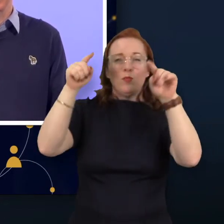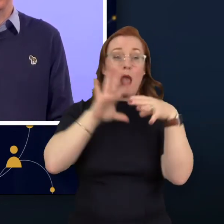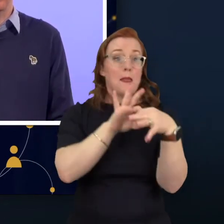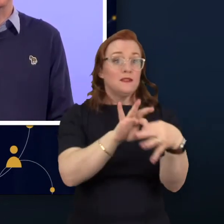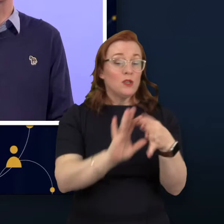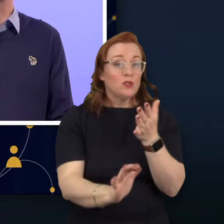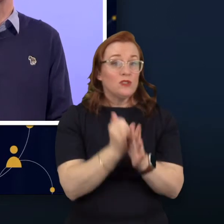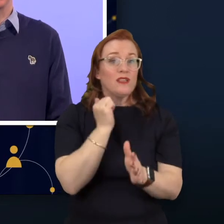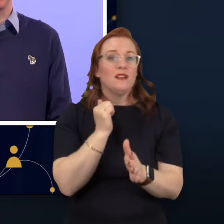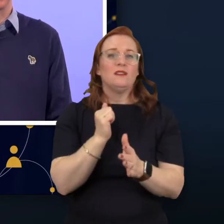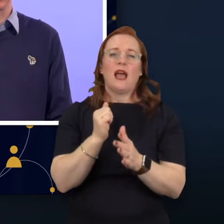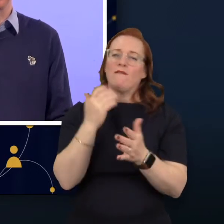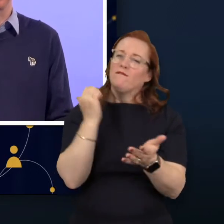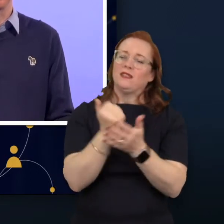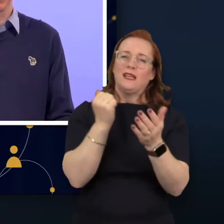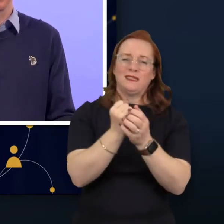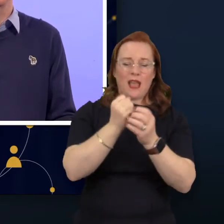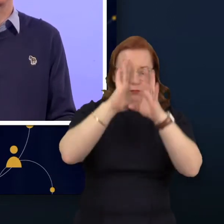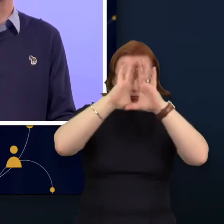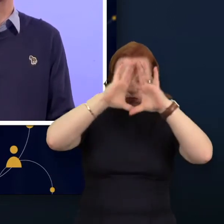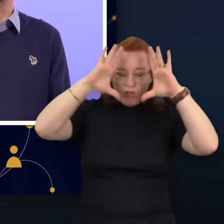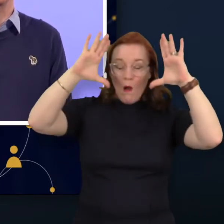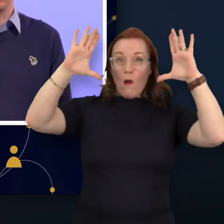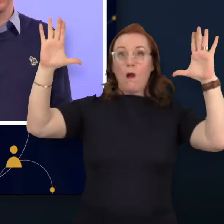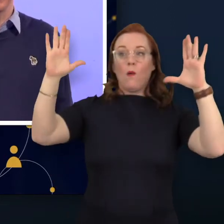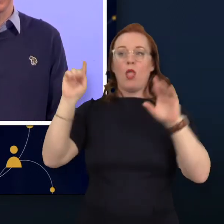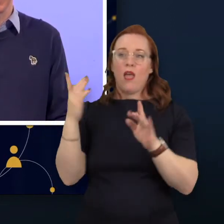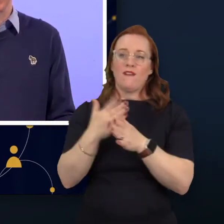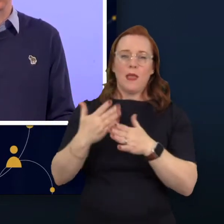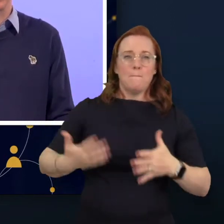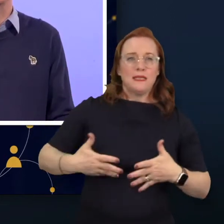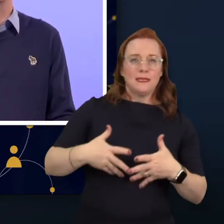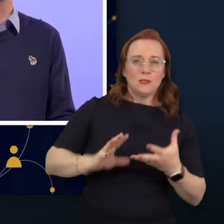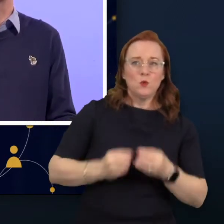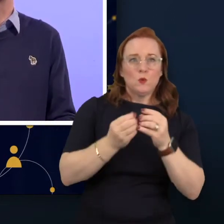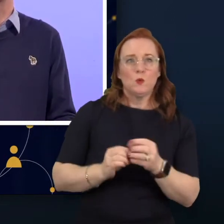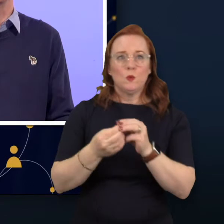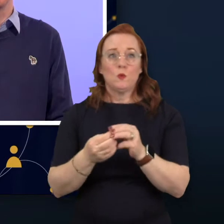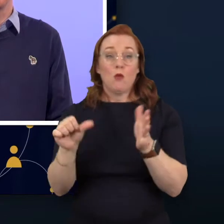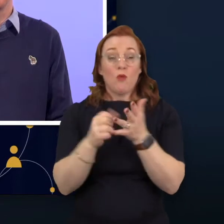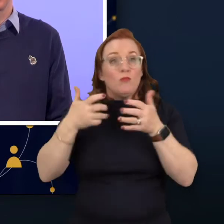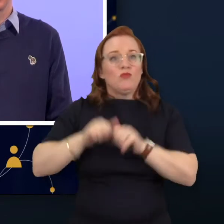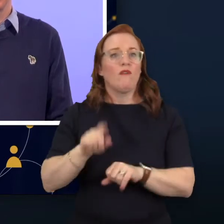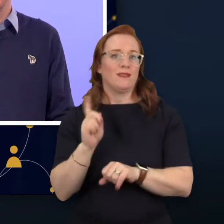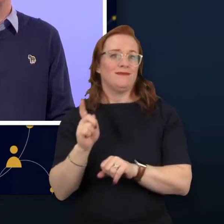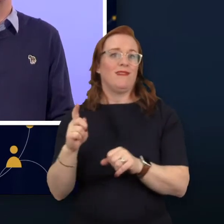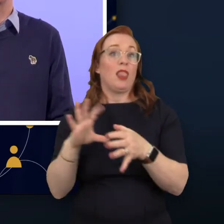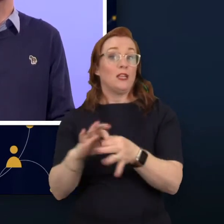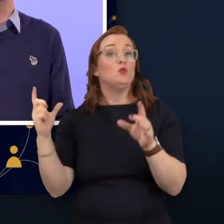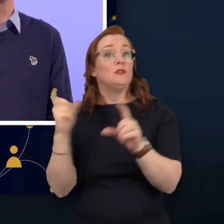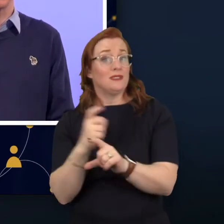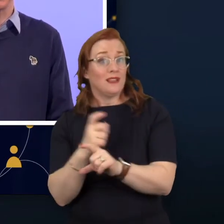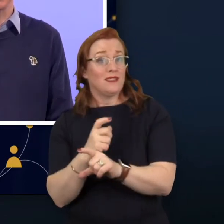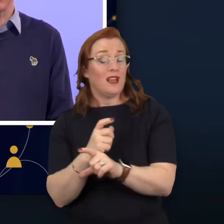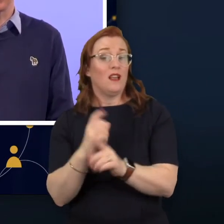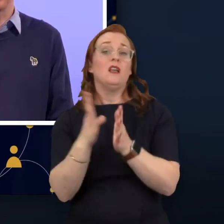and are very good at seeing the big picture. They're entrepreneurial and greater problem solving. Richard